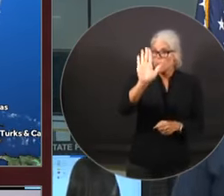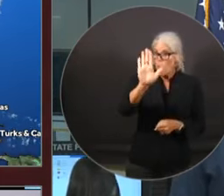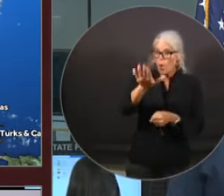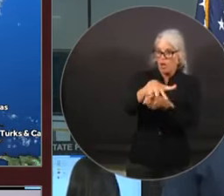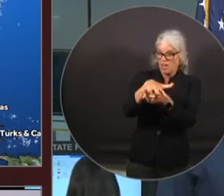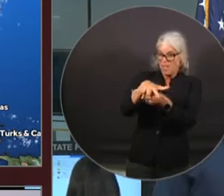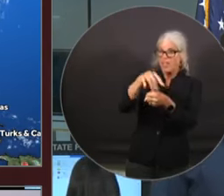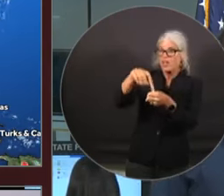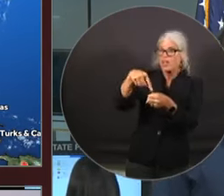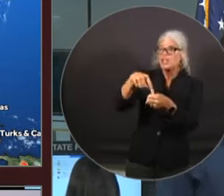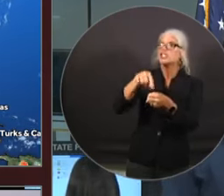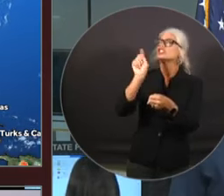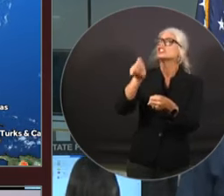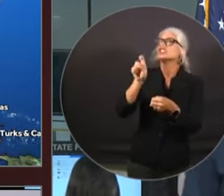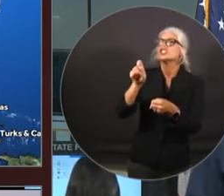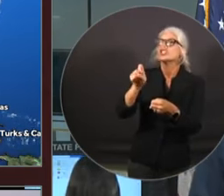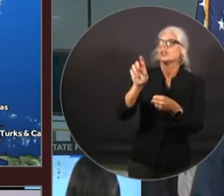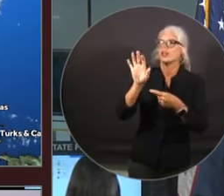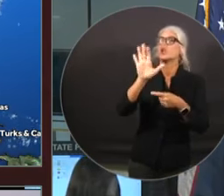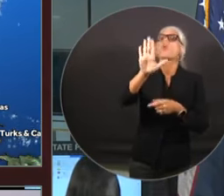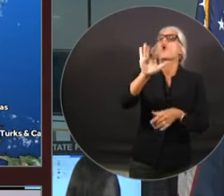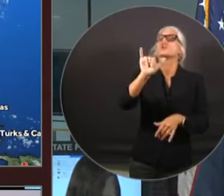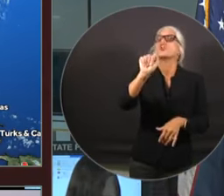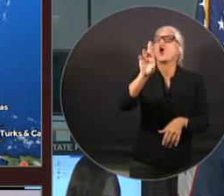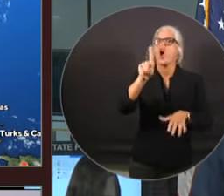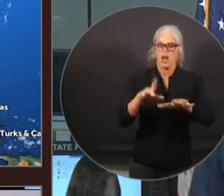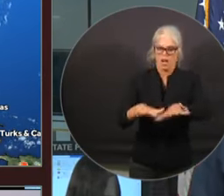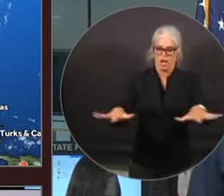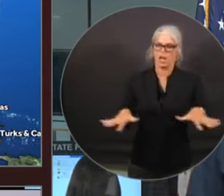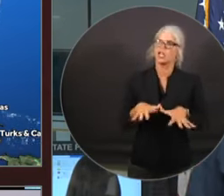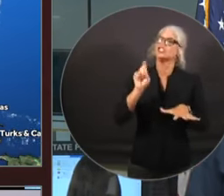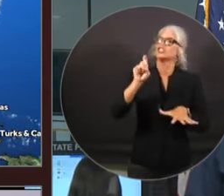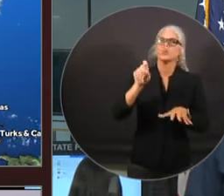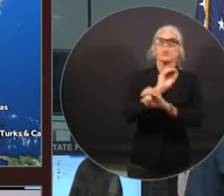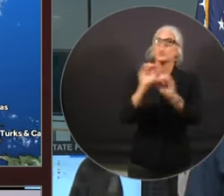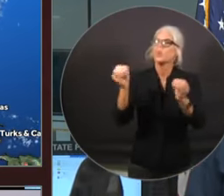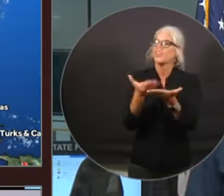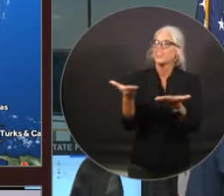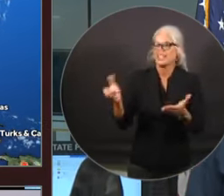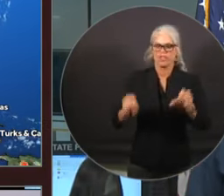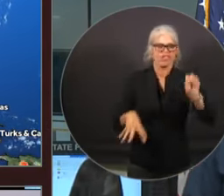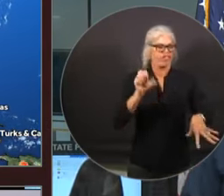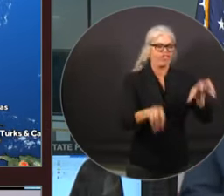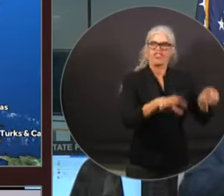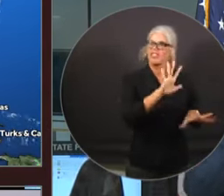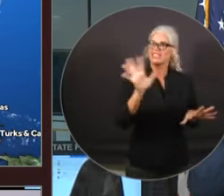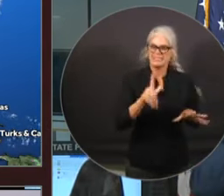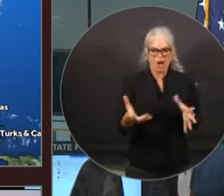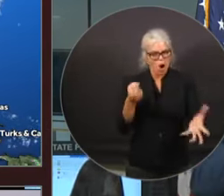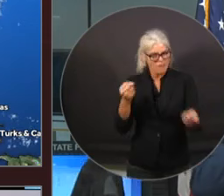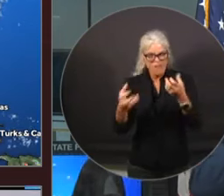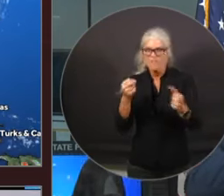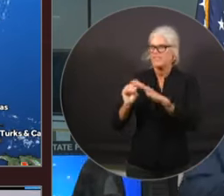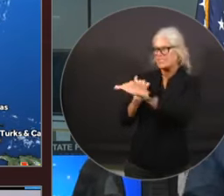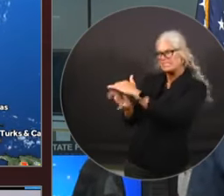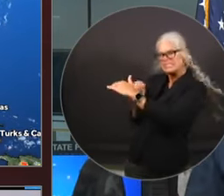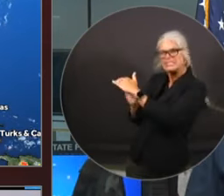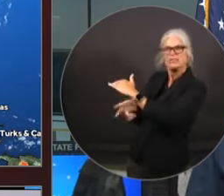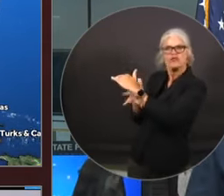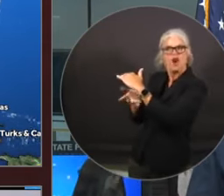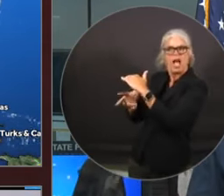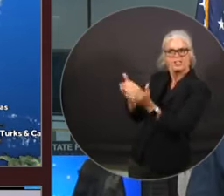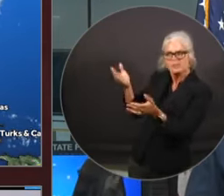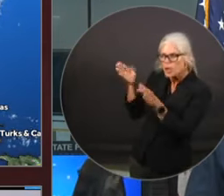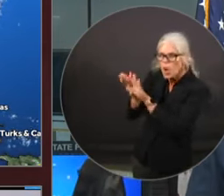central Florida and you're in northeast Florida, the capital region. Again, if you can pick it up, you need to put it up. We will continue to emphasize the